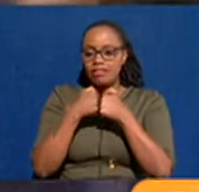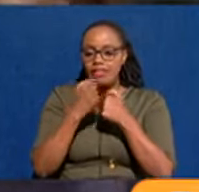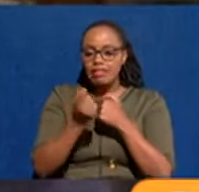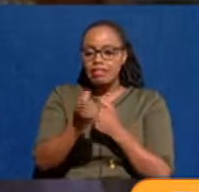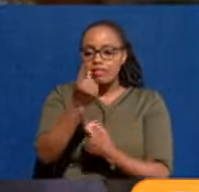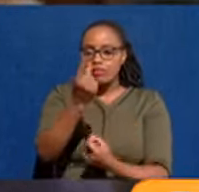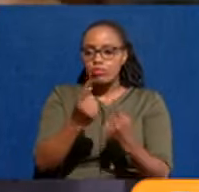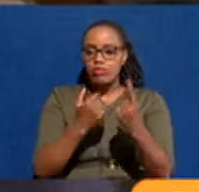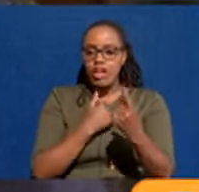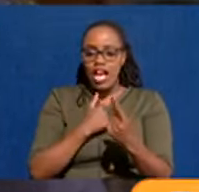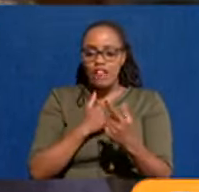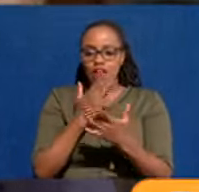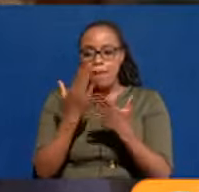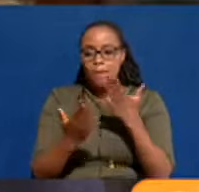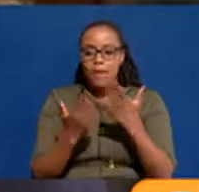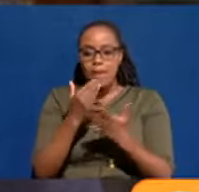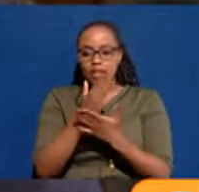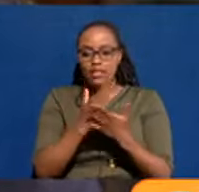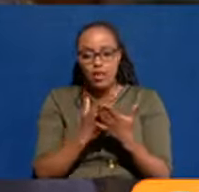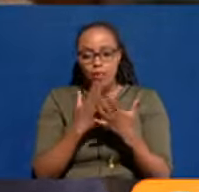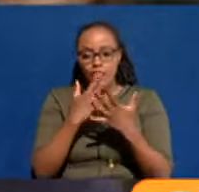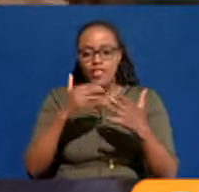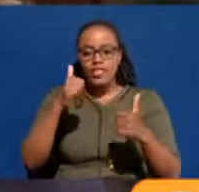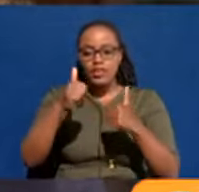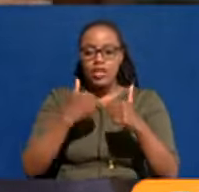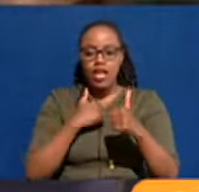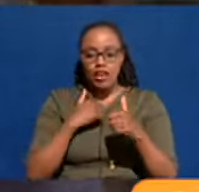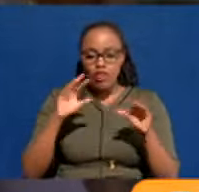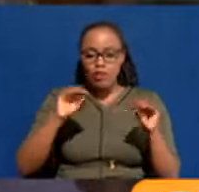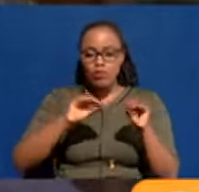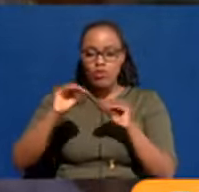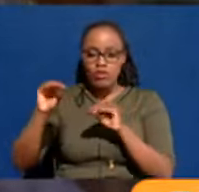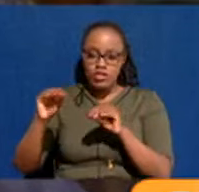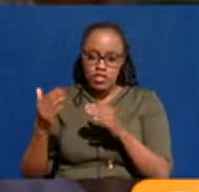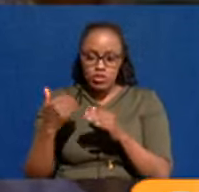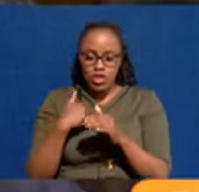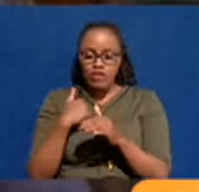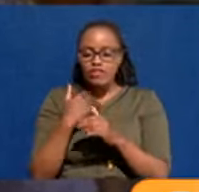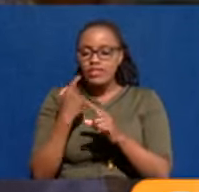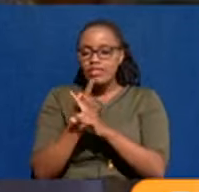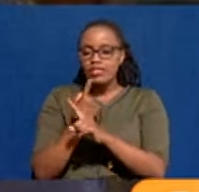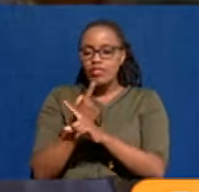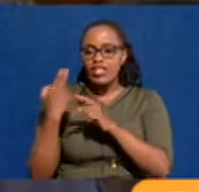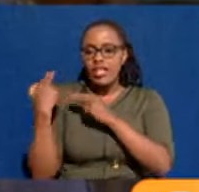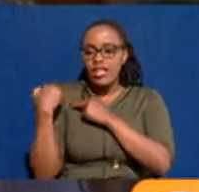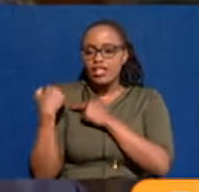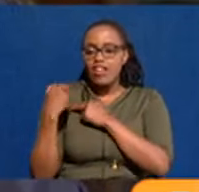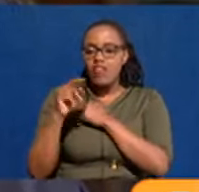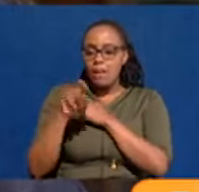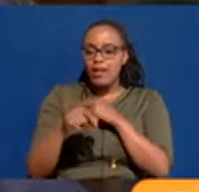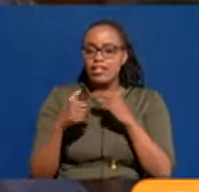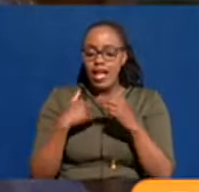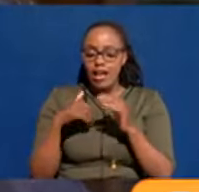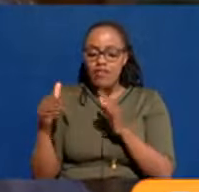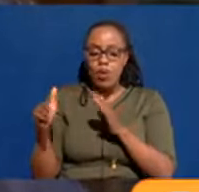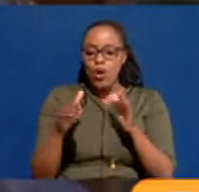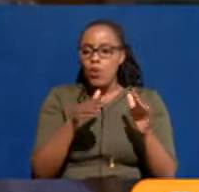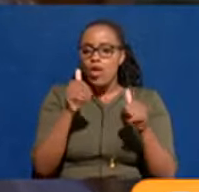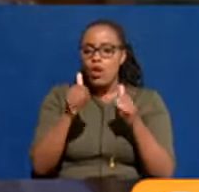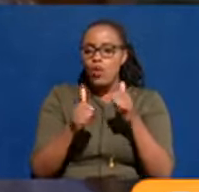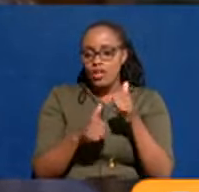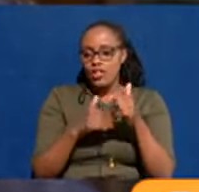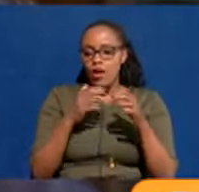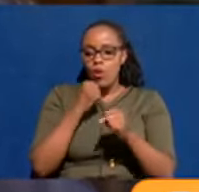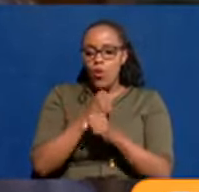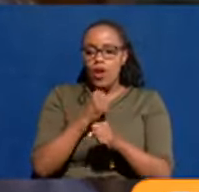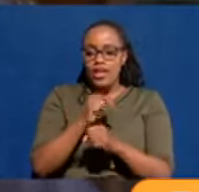maybe some of the staff are not able to shuffle between the various duties, we now have distinct streams of people working in